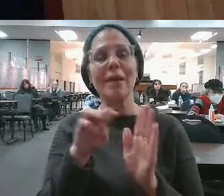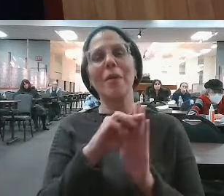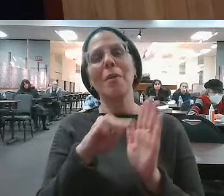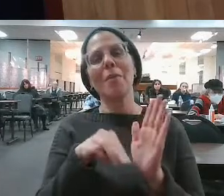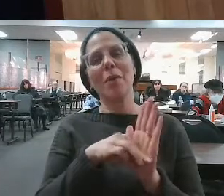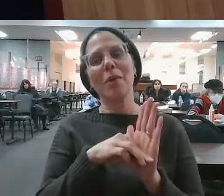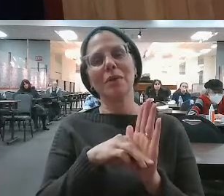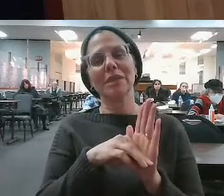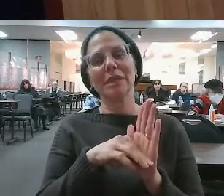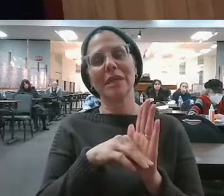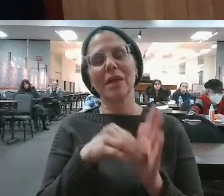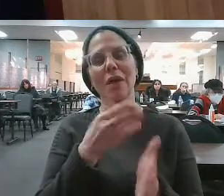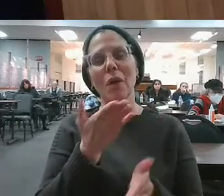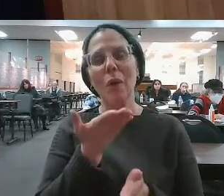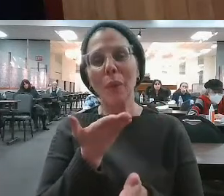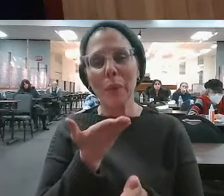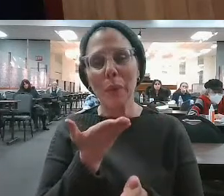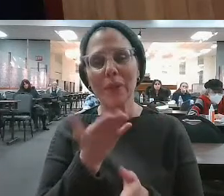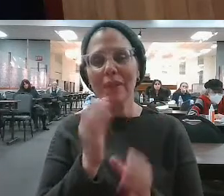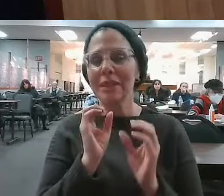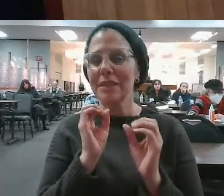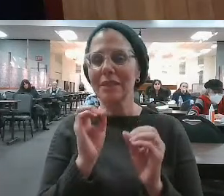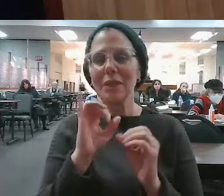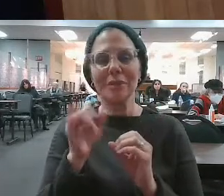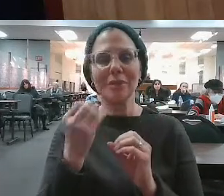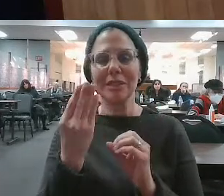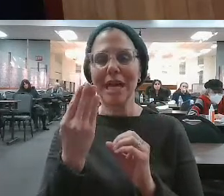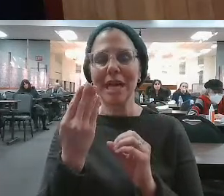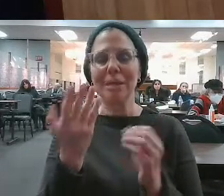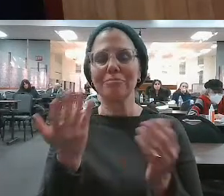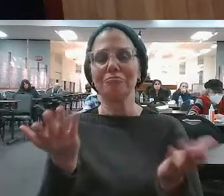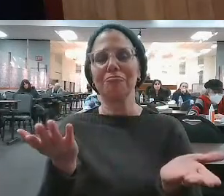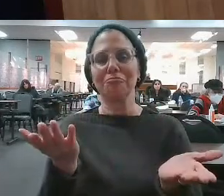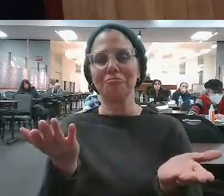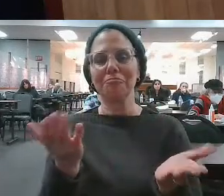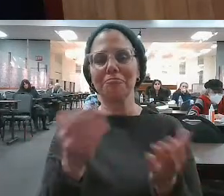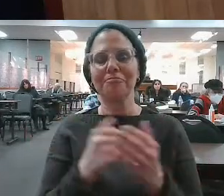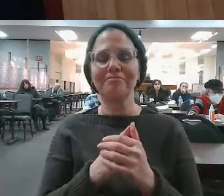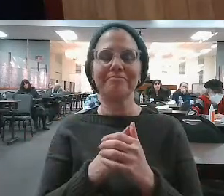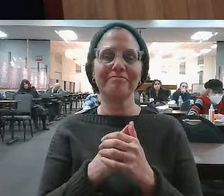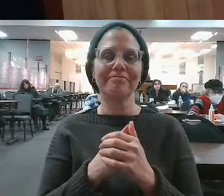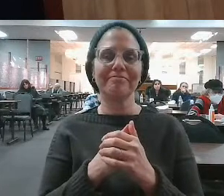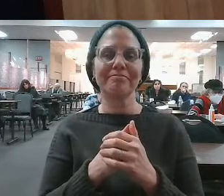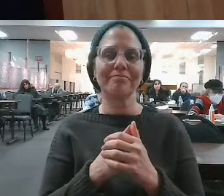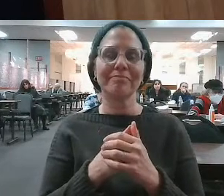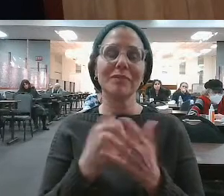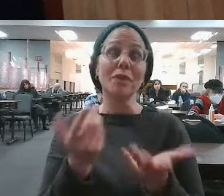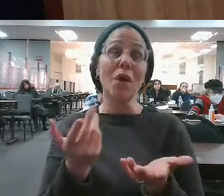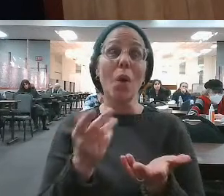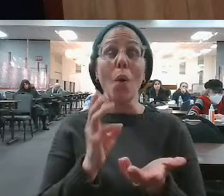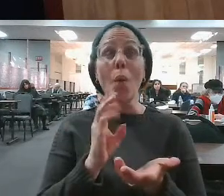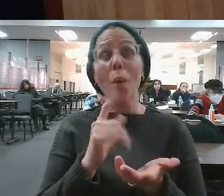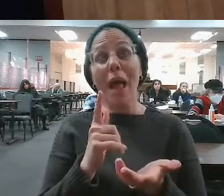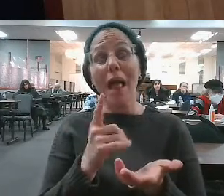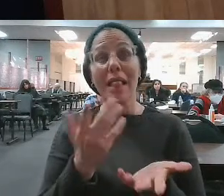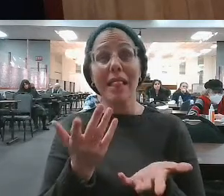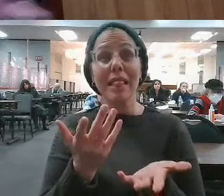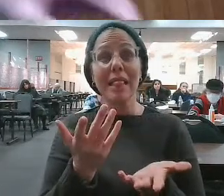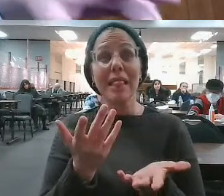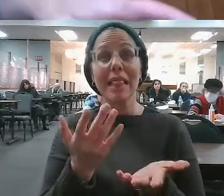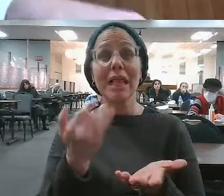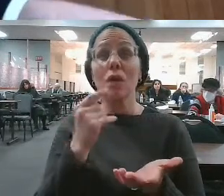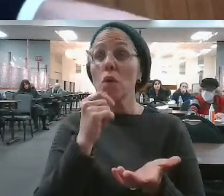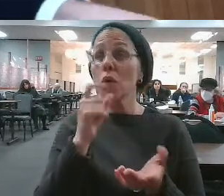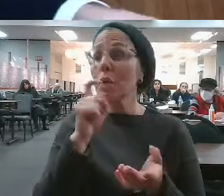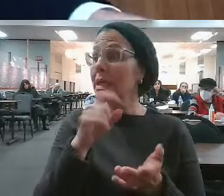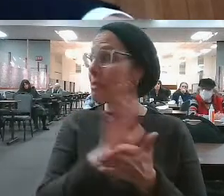Moshe Rabbeinu. Except Moshe Rabbeinu. So interestingly enough, so first of all, you think to yourself, it's not totally true. But